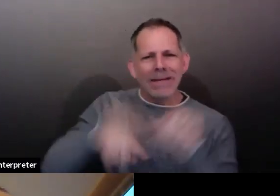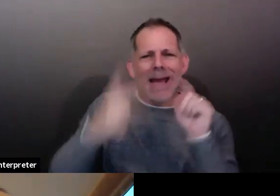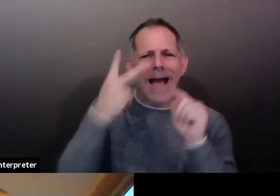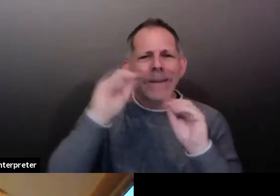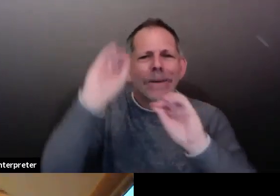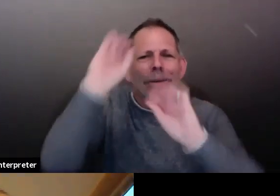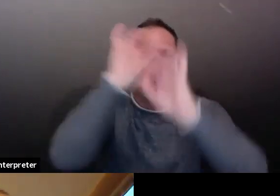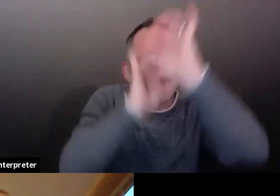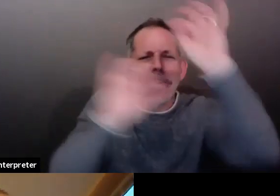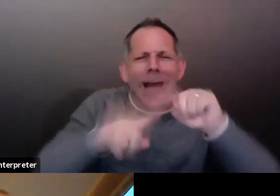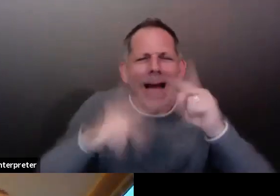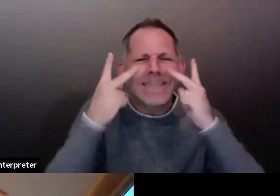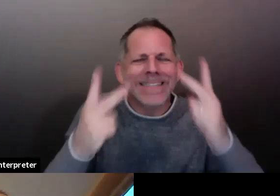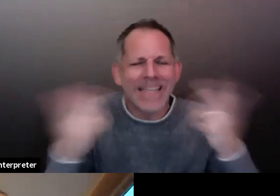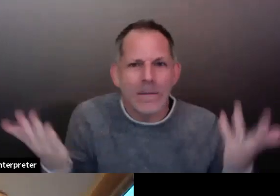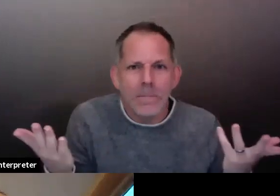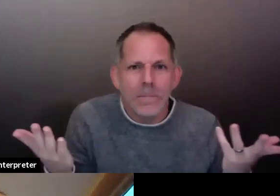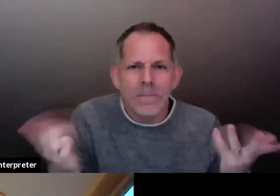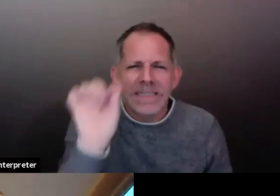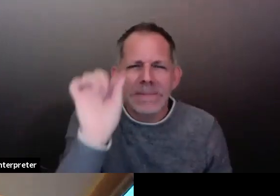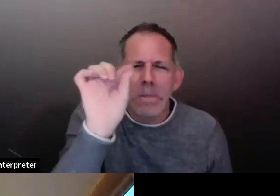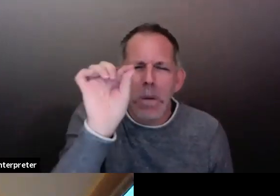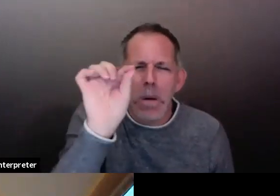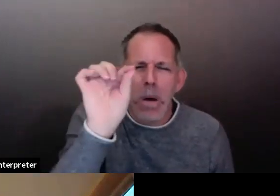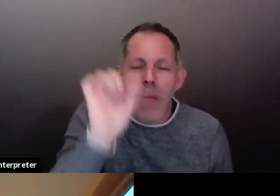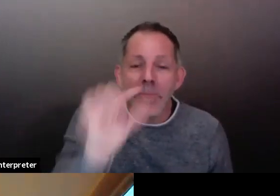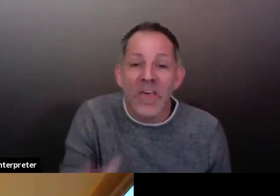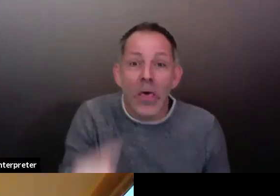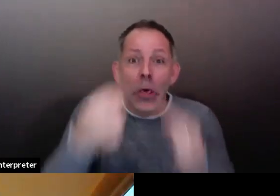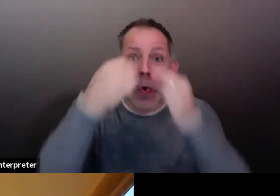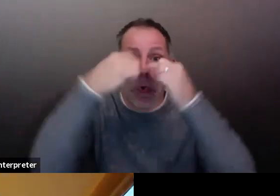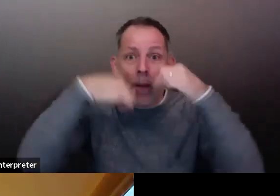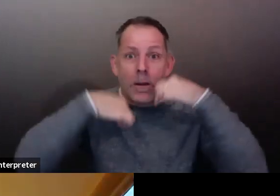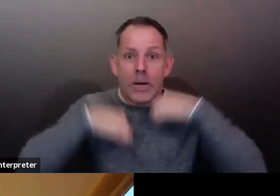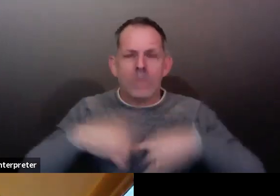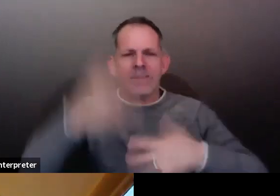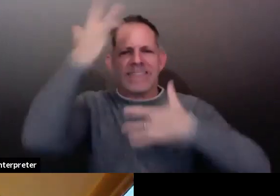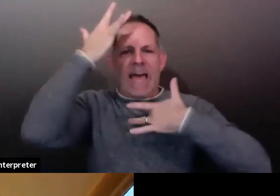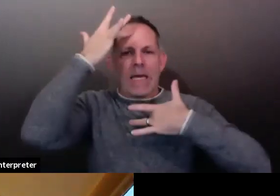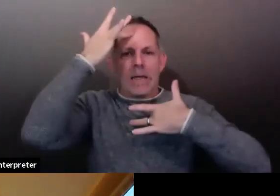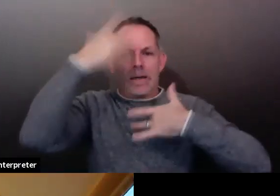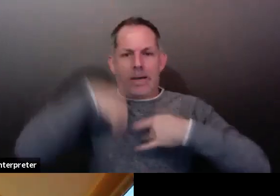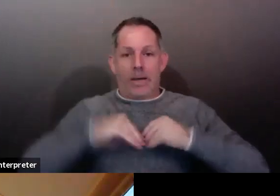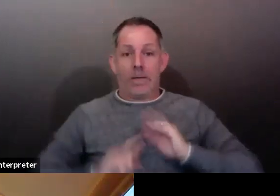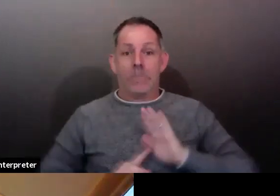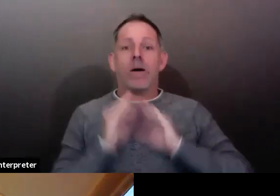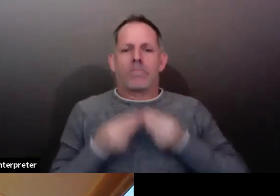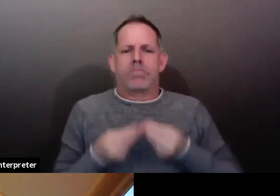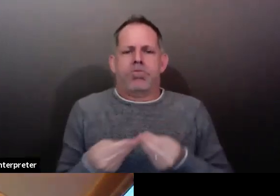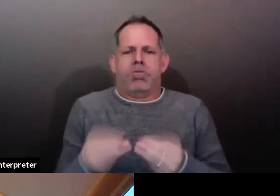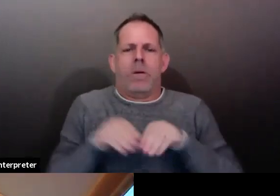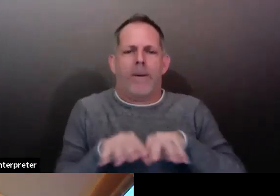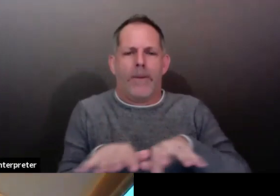if they don't fall to the ground. Those can be inhaled by other people. Wearing a face covering